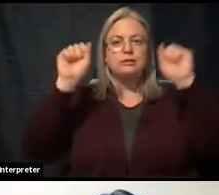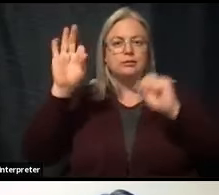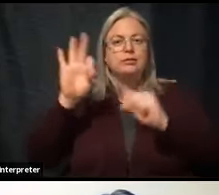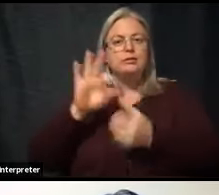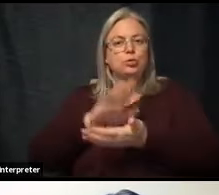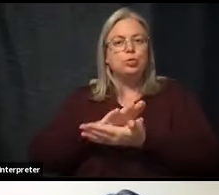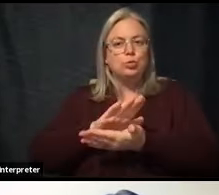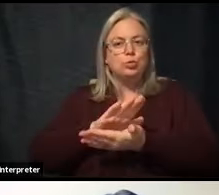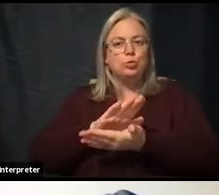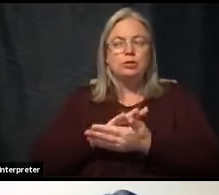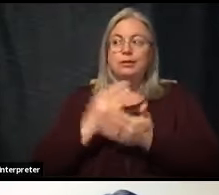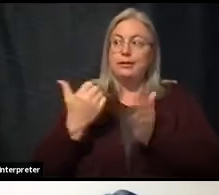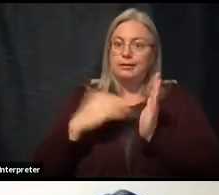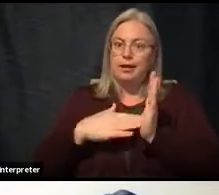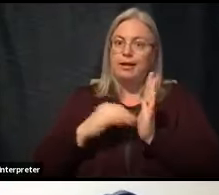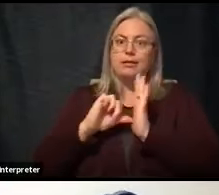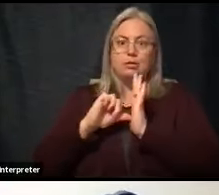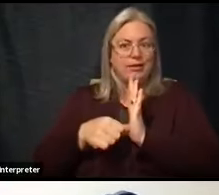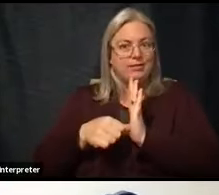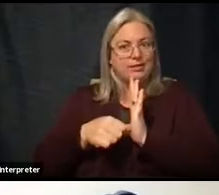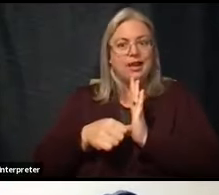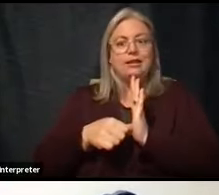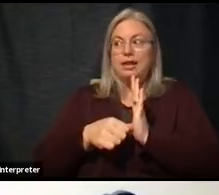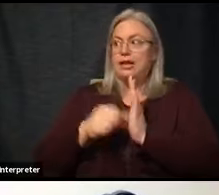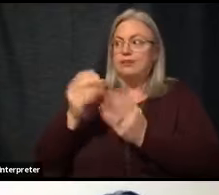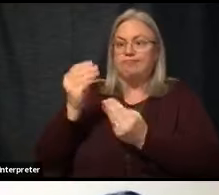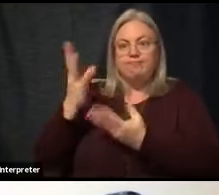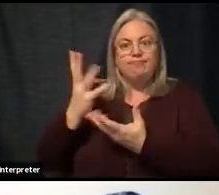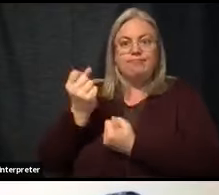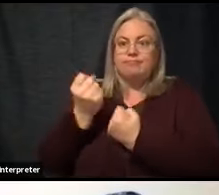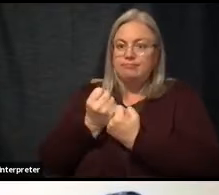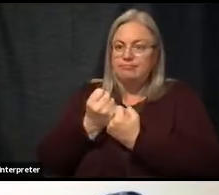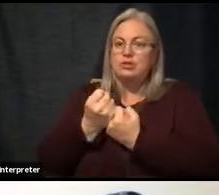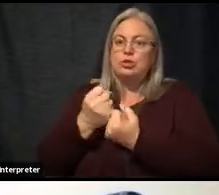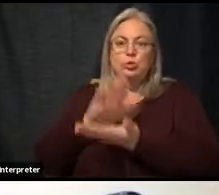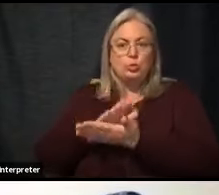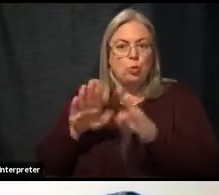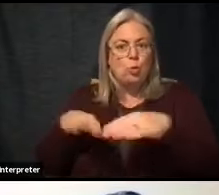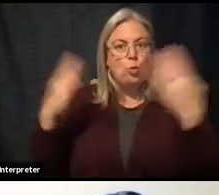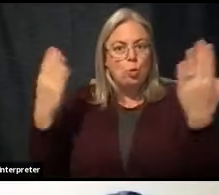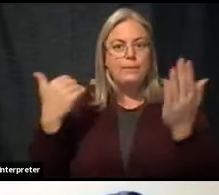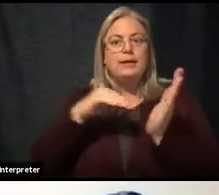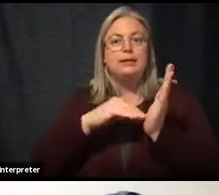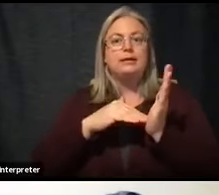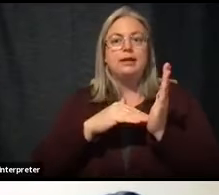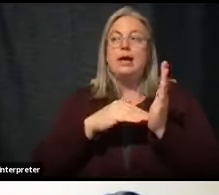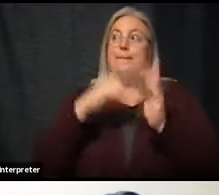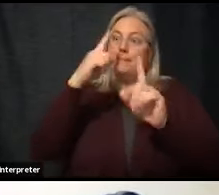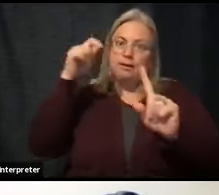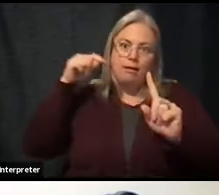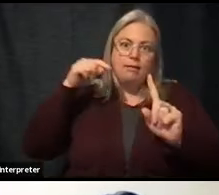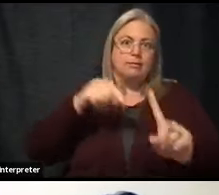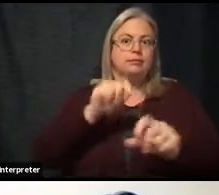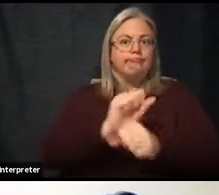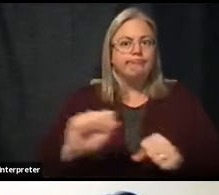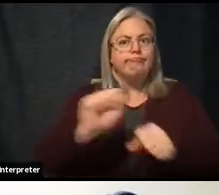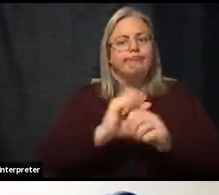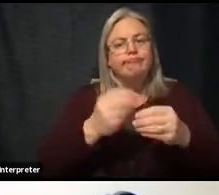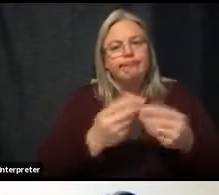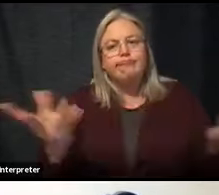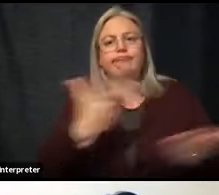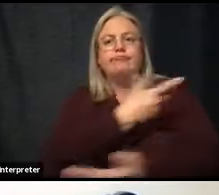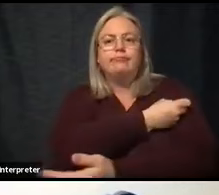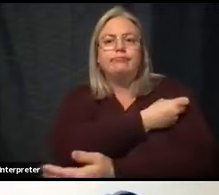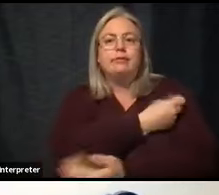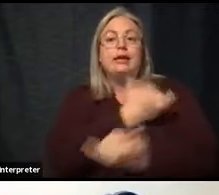really emphasizing, uh, our support for schools reopening largely based on this efforts. Now we have seen some of our